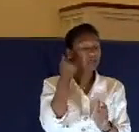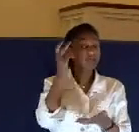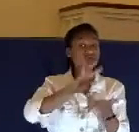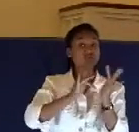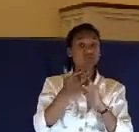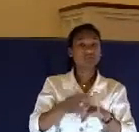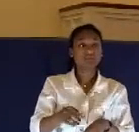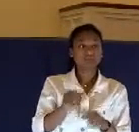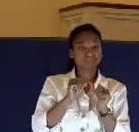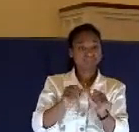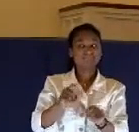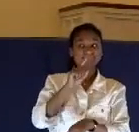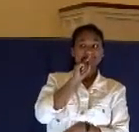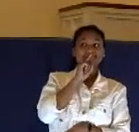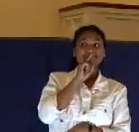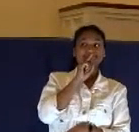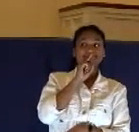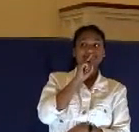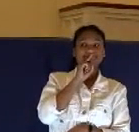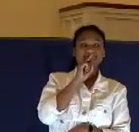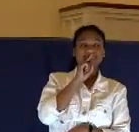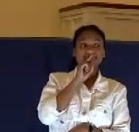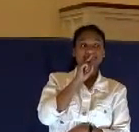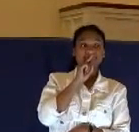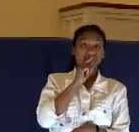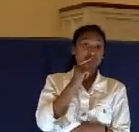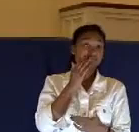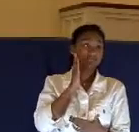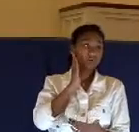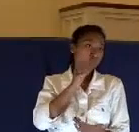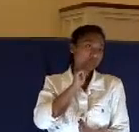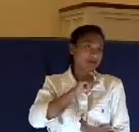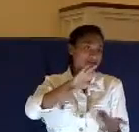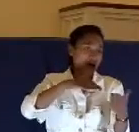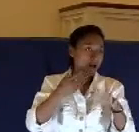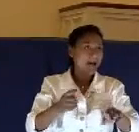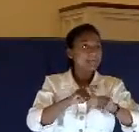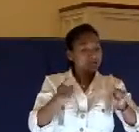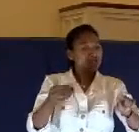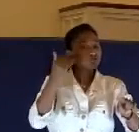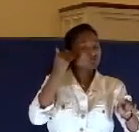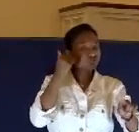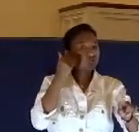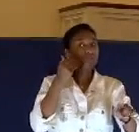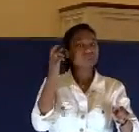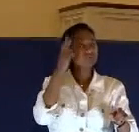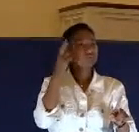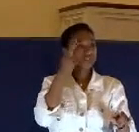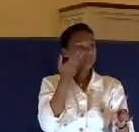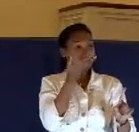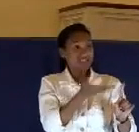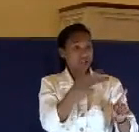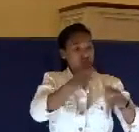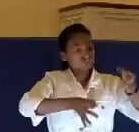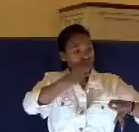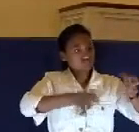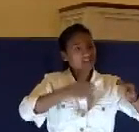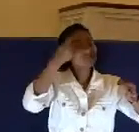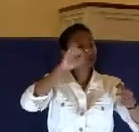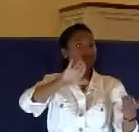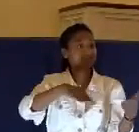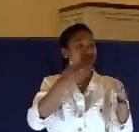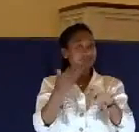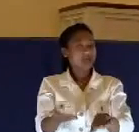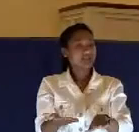But he knew why he was there. He was there to die for sins. And so he